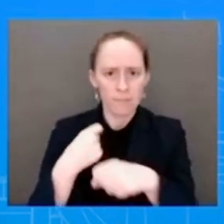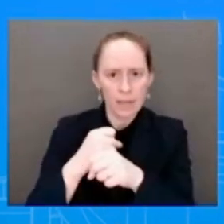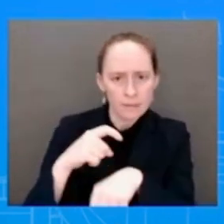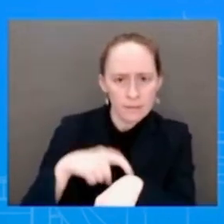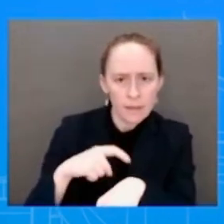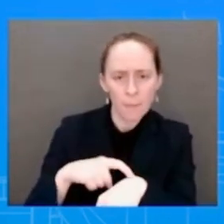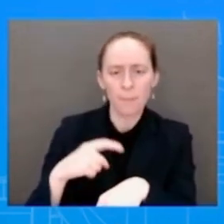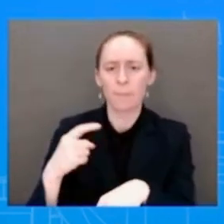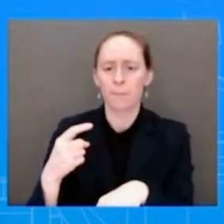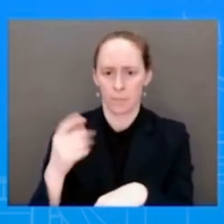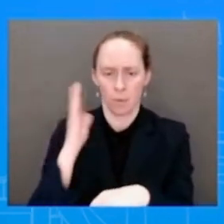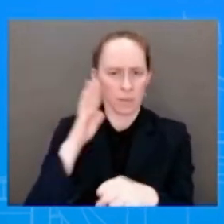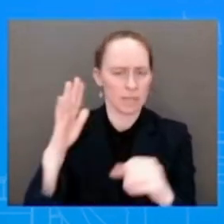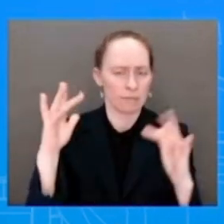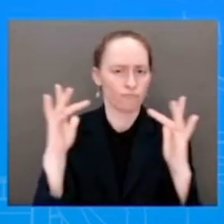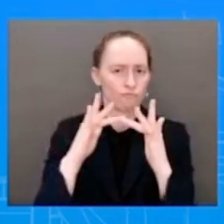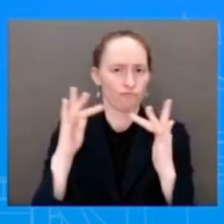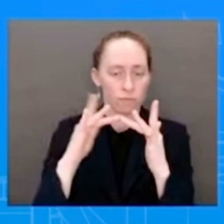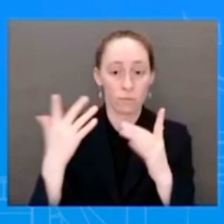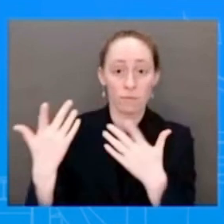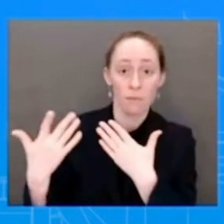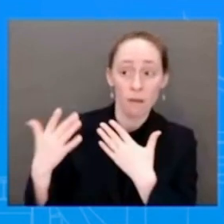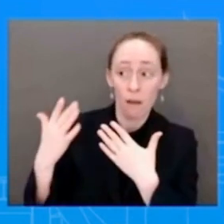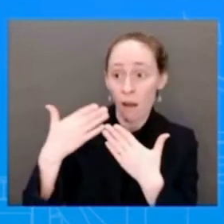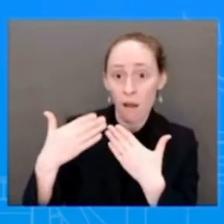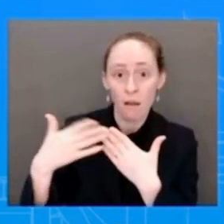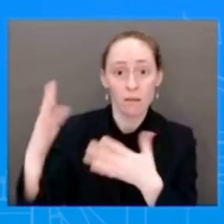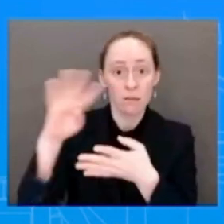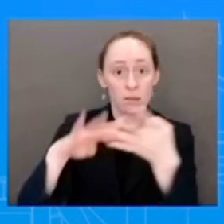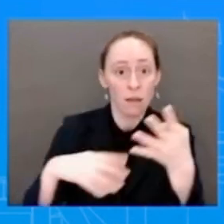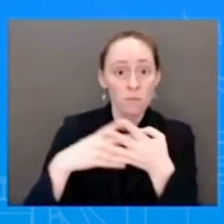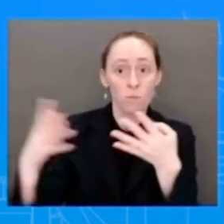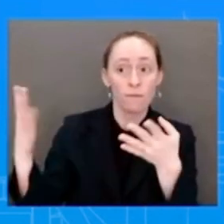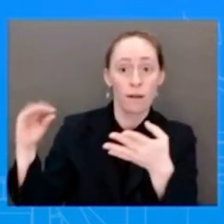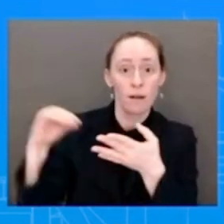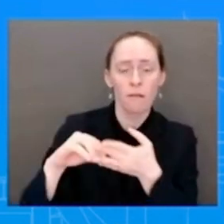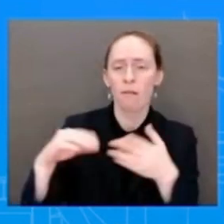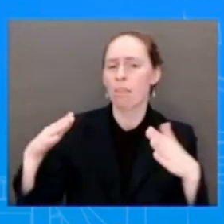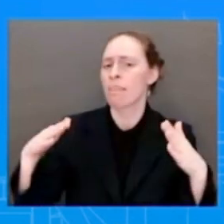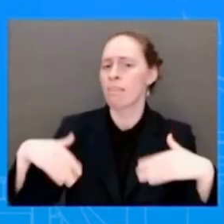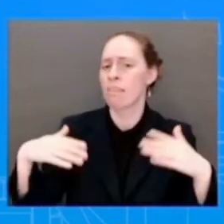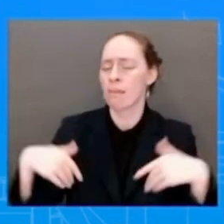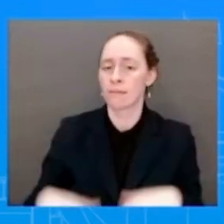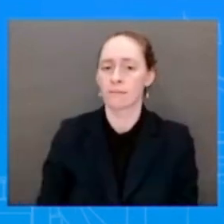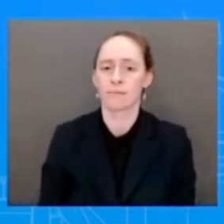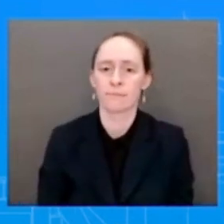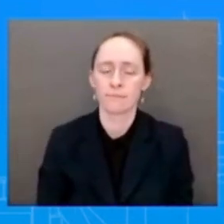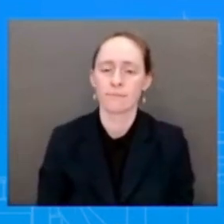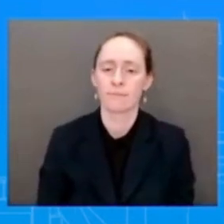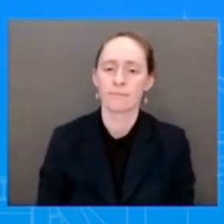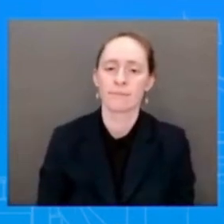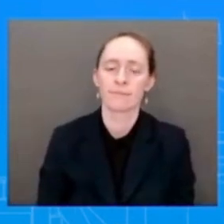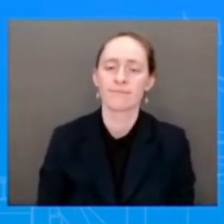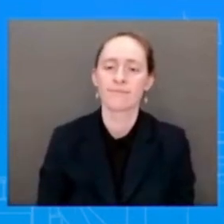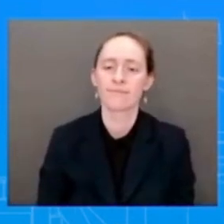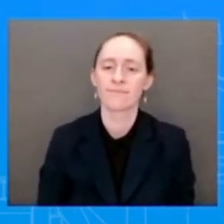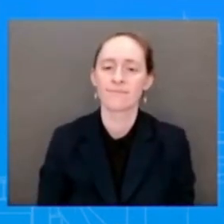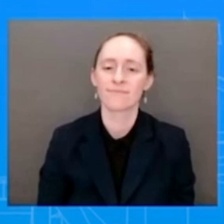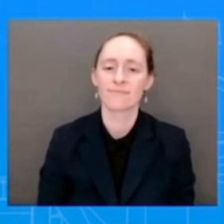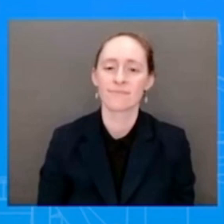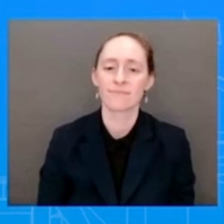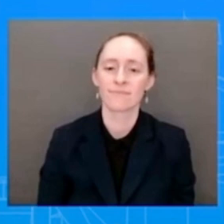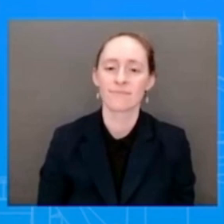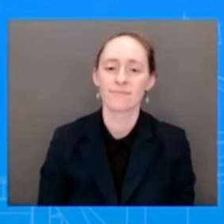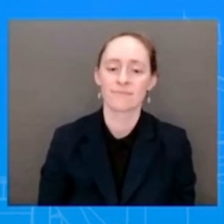have any calls to preview or to speak to. But, again, I mean, you heard directly from the Speaker. I believe he spoke for about